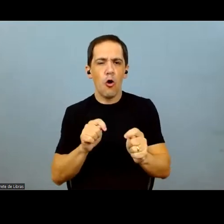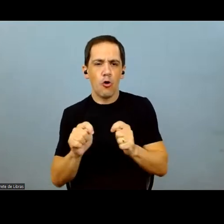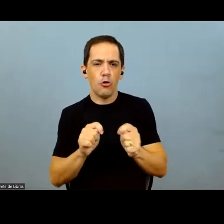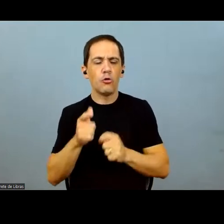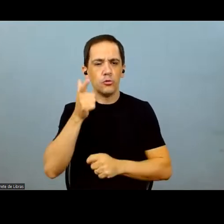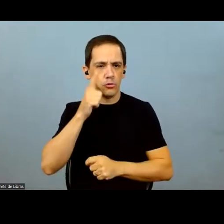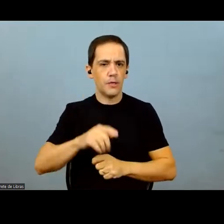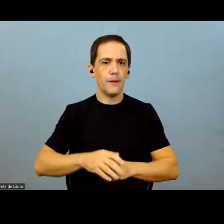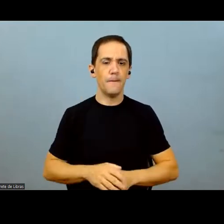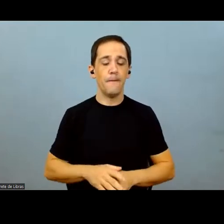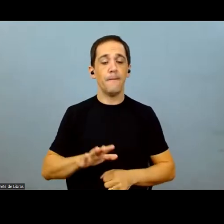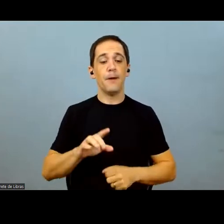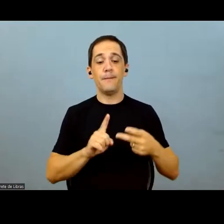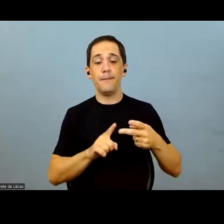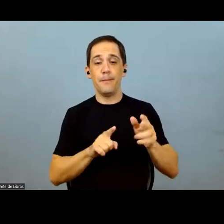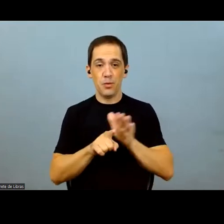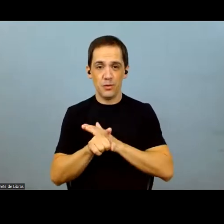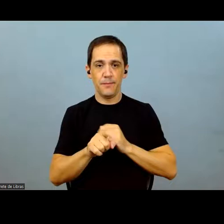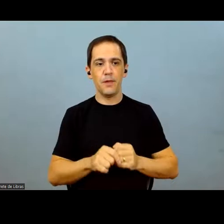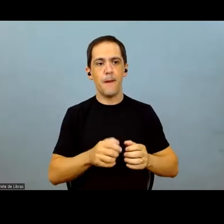As for growth, Gabrielle.